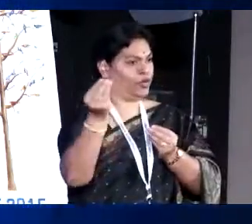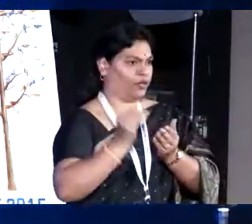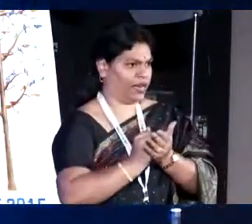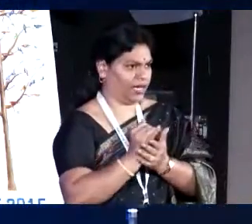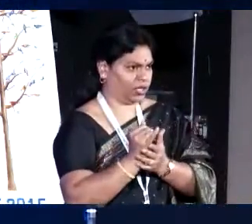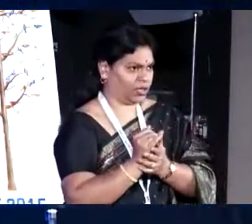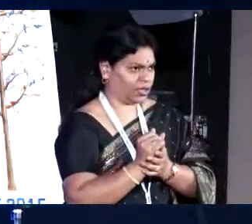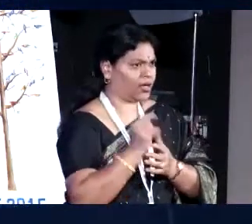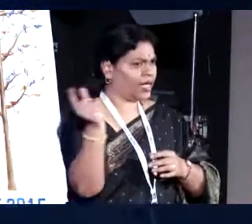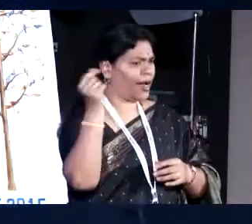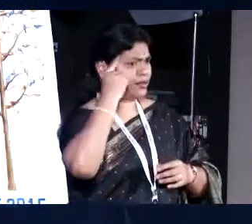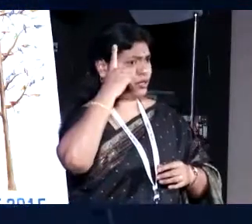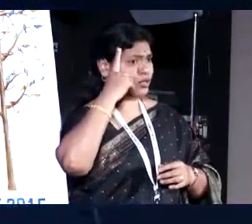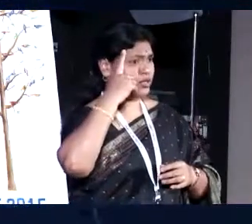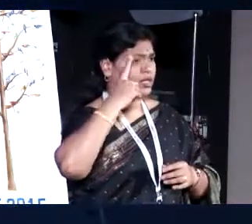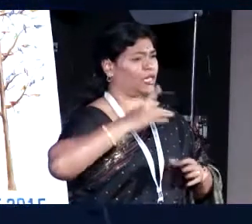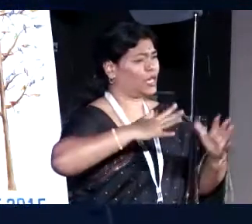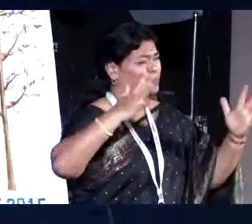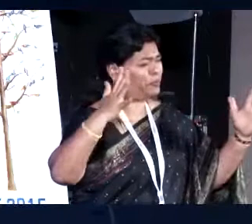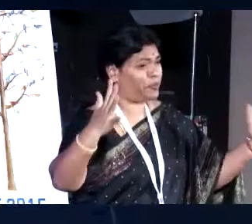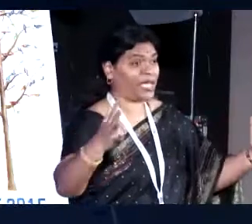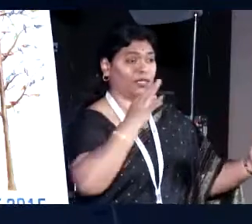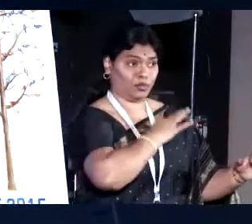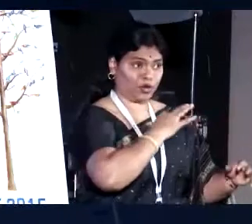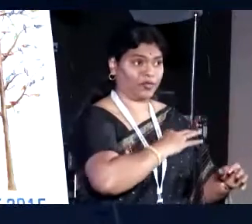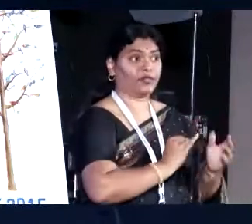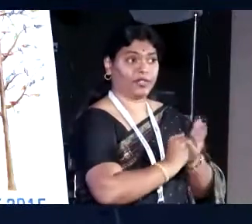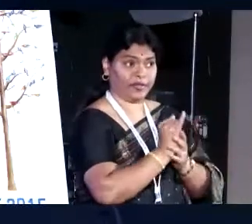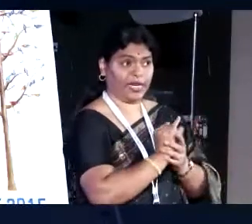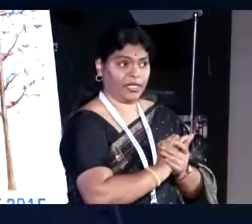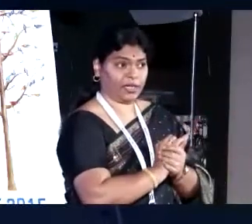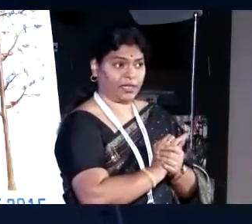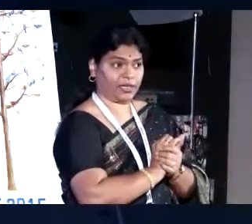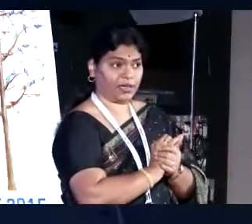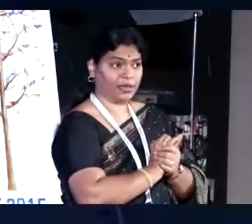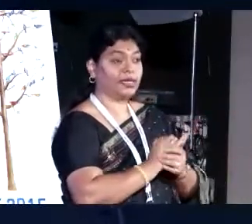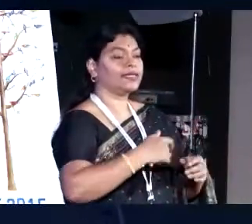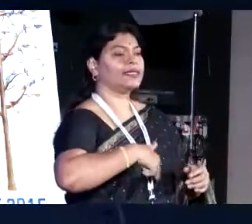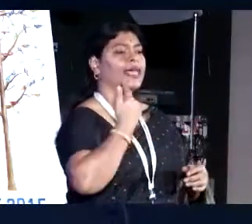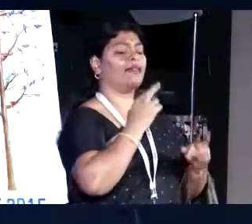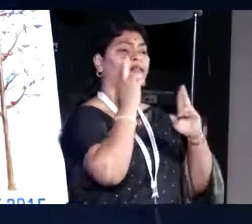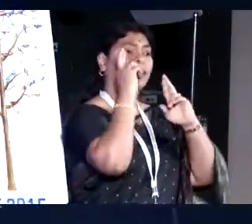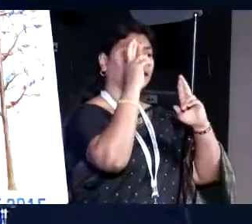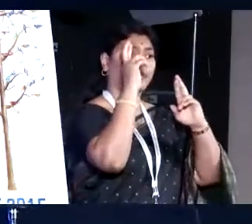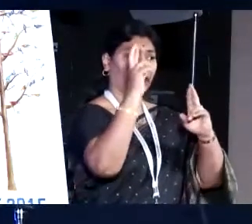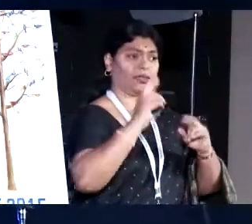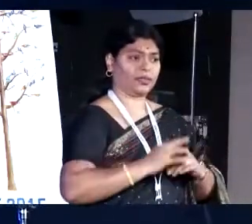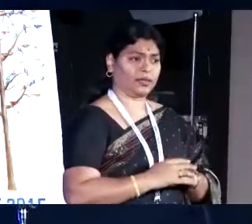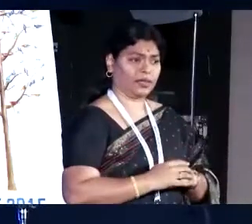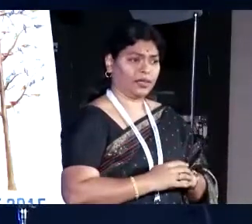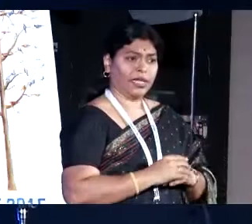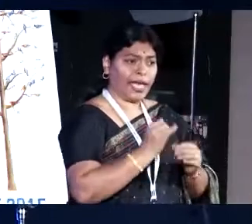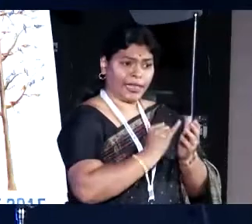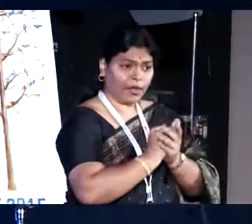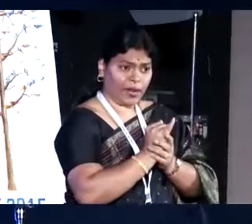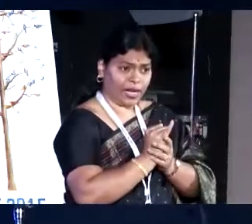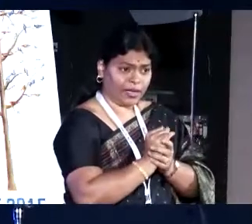understood that the biggest asset of village people is their self-respect, is their dignity. You do not find baggers in the villages.